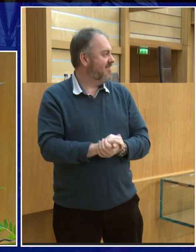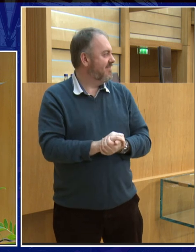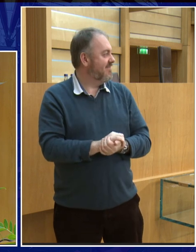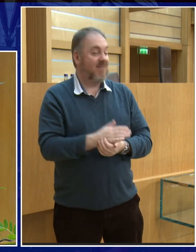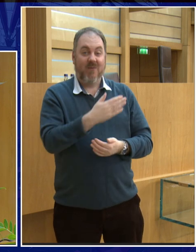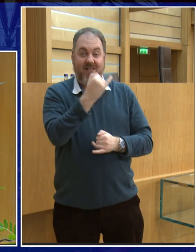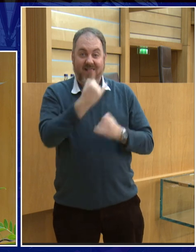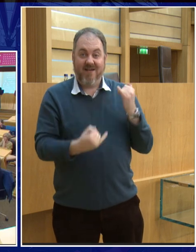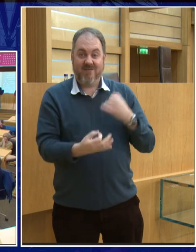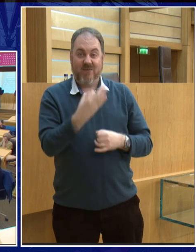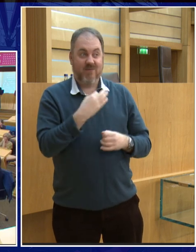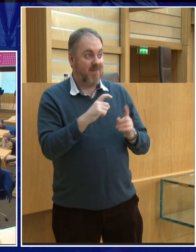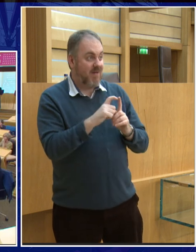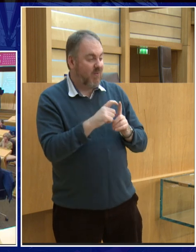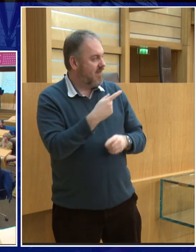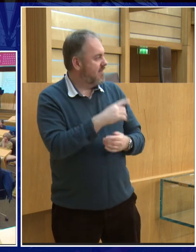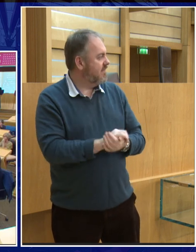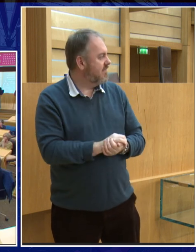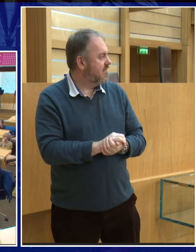daughter. Yes. Finally, leading on to you.